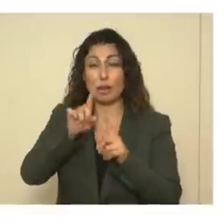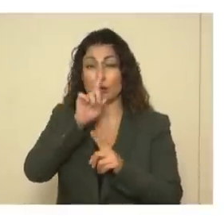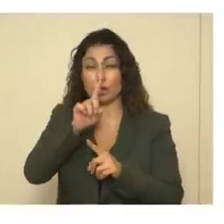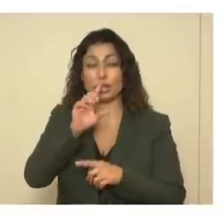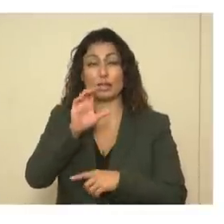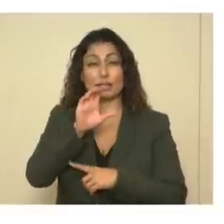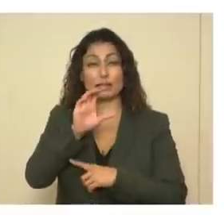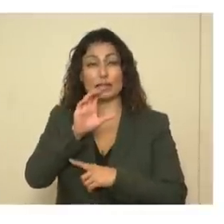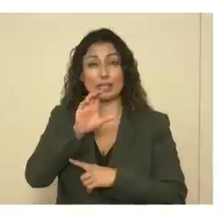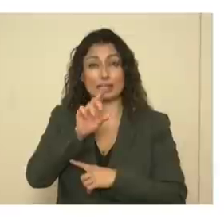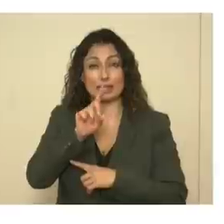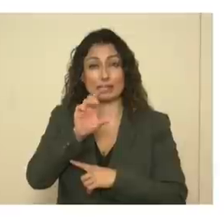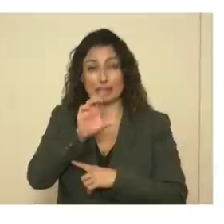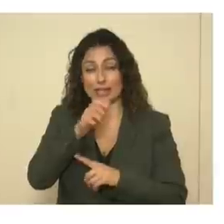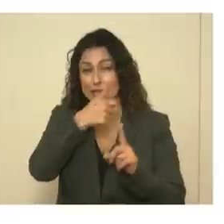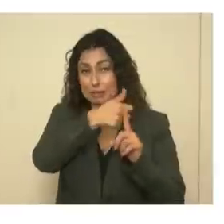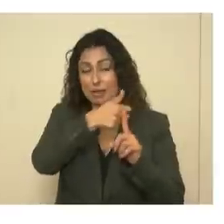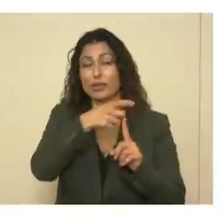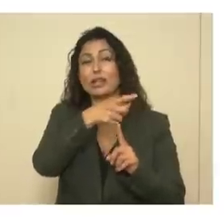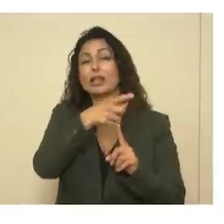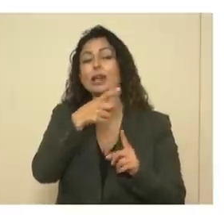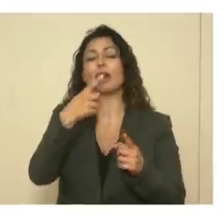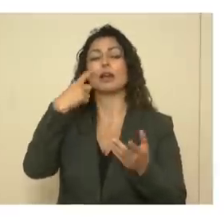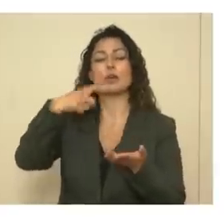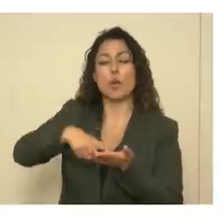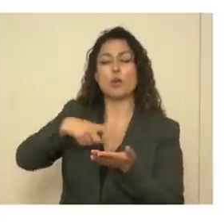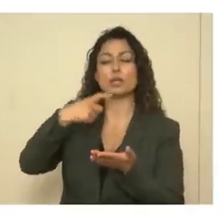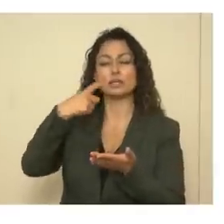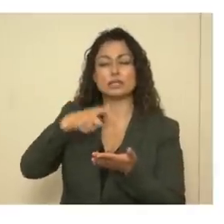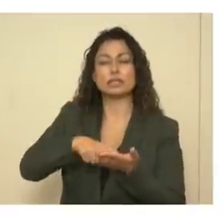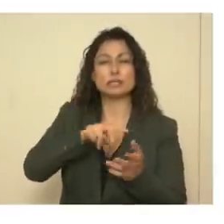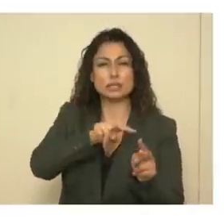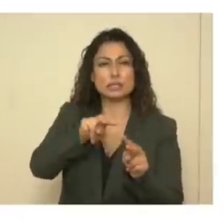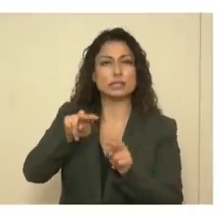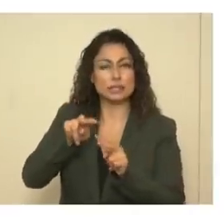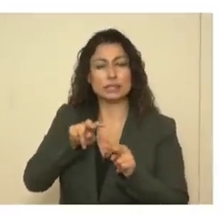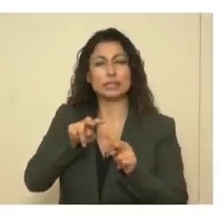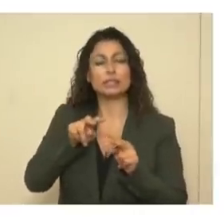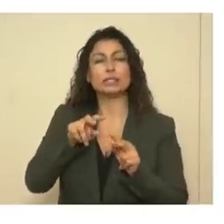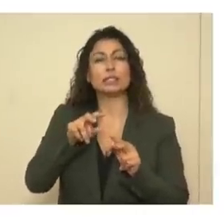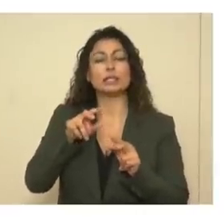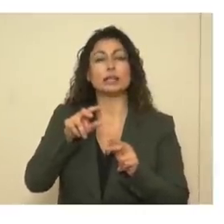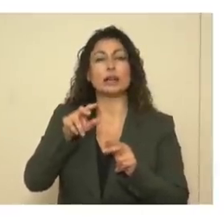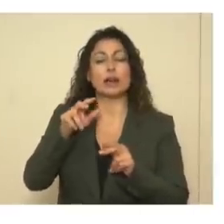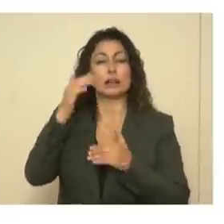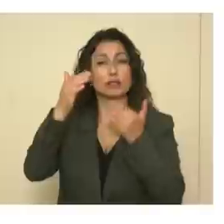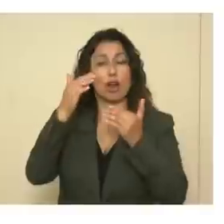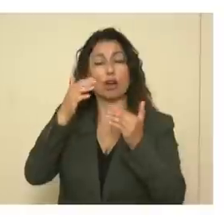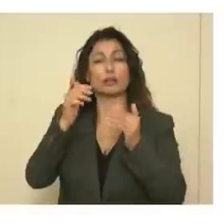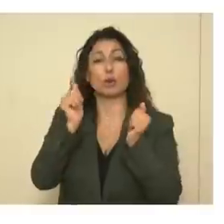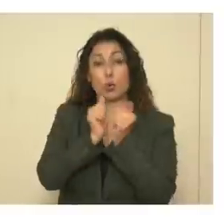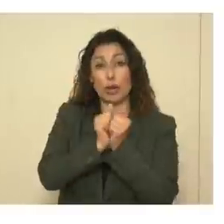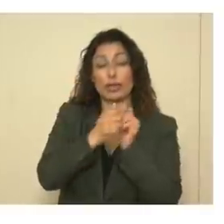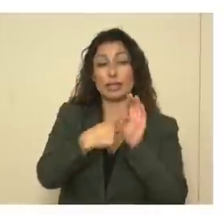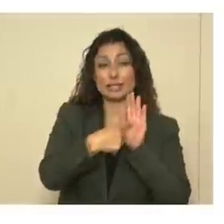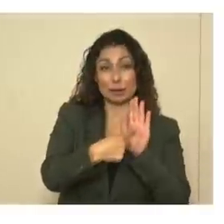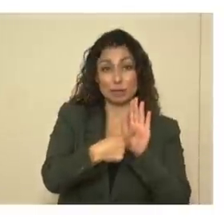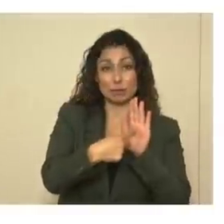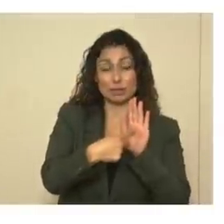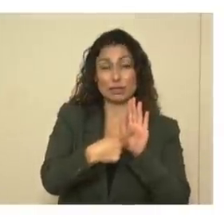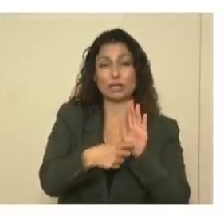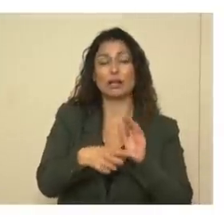CDC now is seeing that symptomatic adults, these are people with symptoms now with COVID,